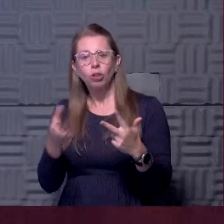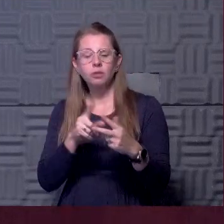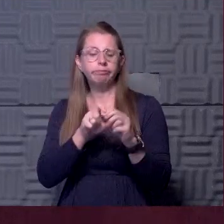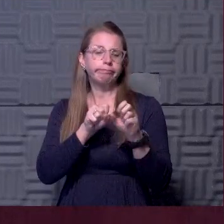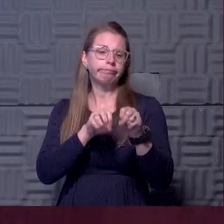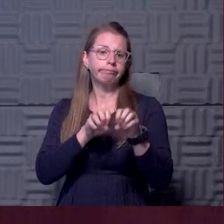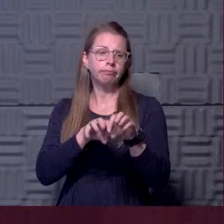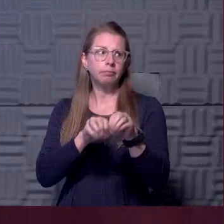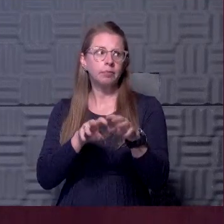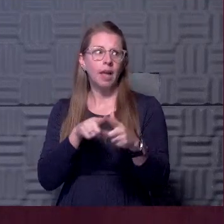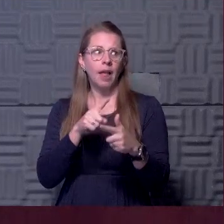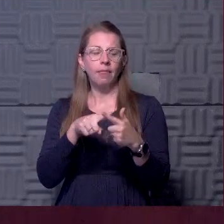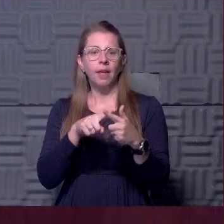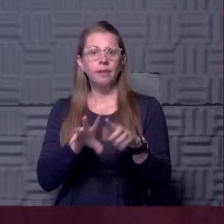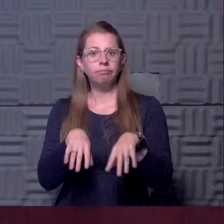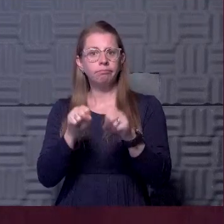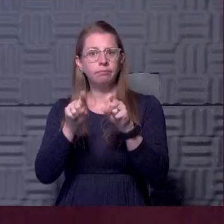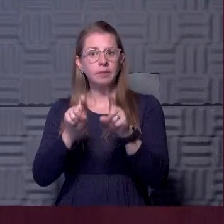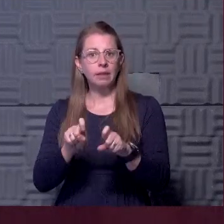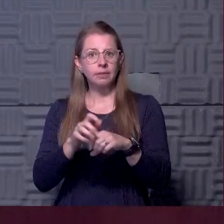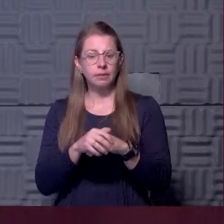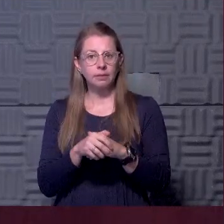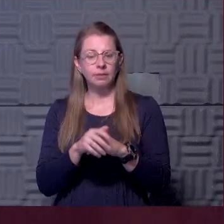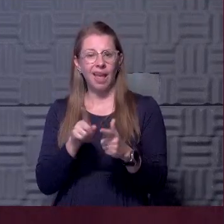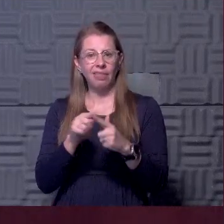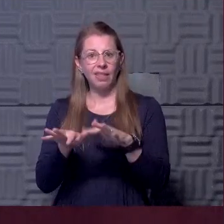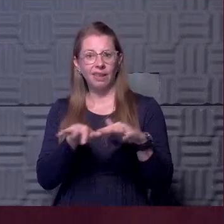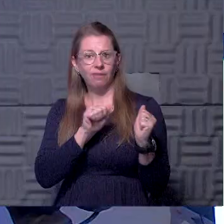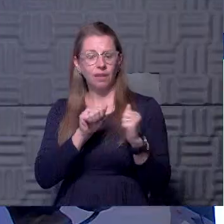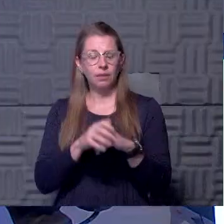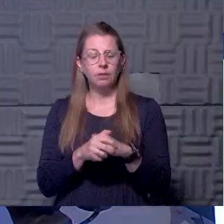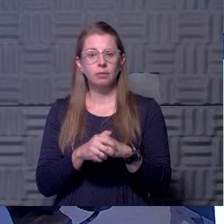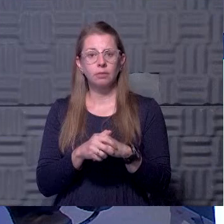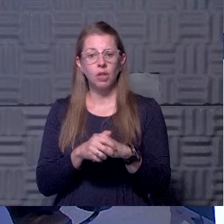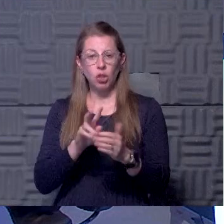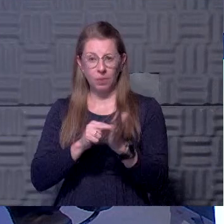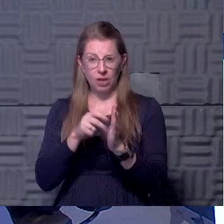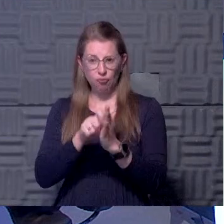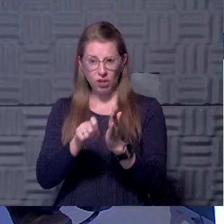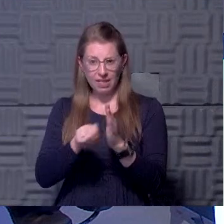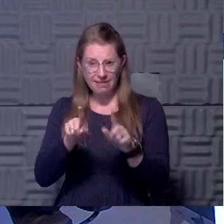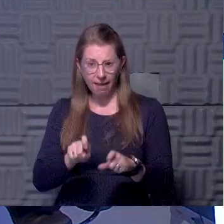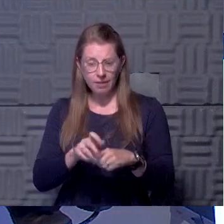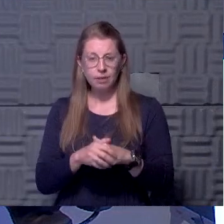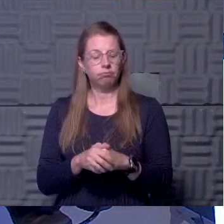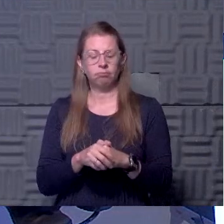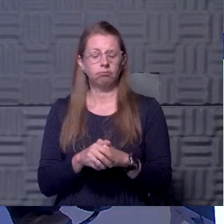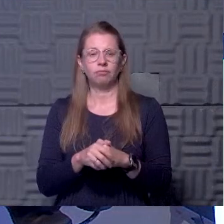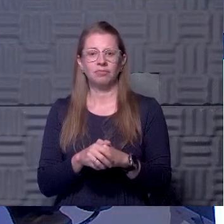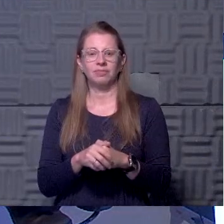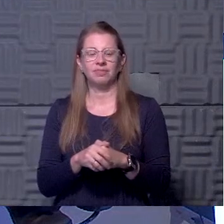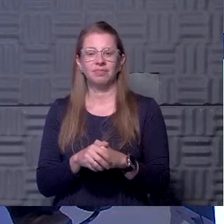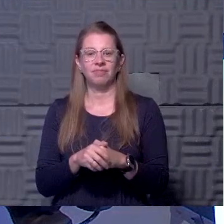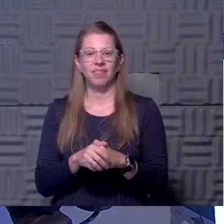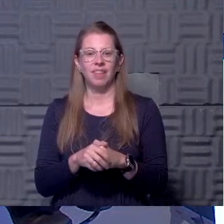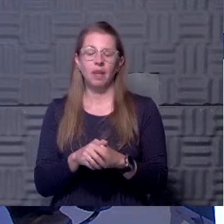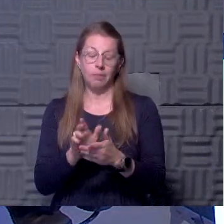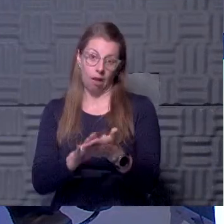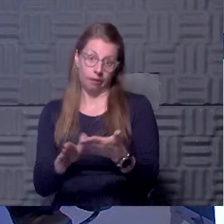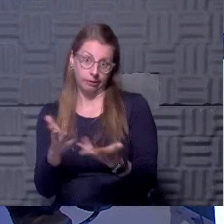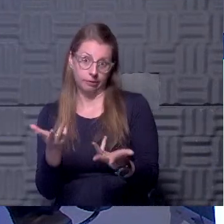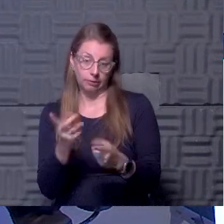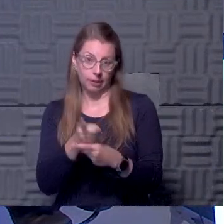and then taking a test and then leaving. Like a written test? No. It is college.